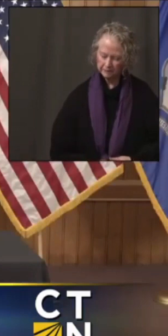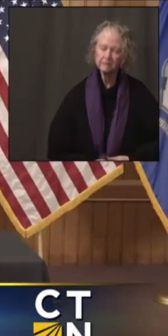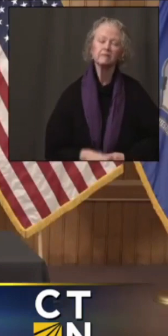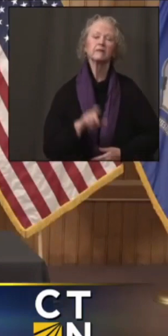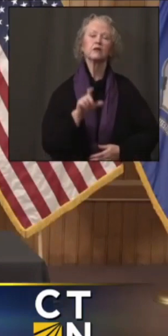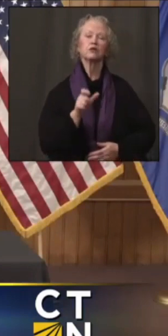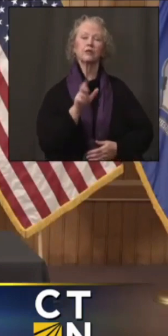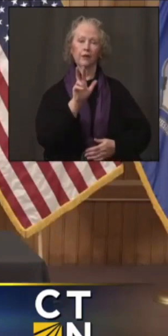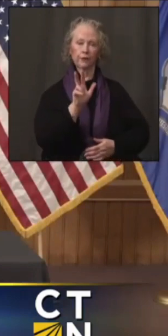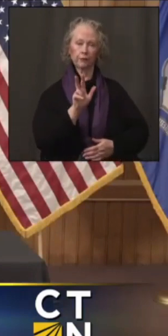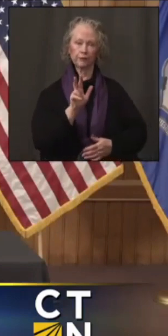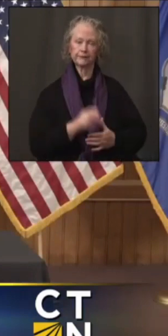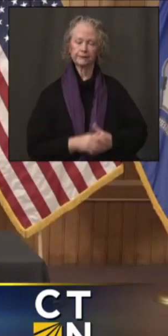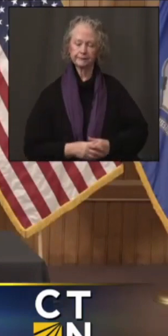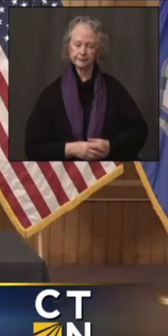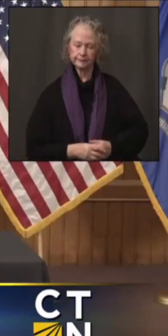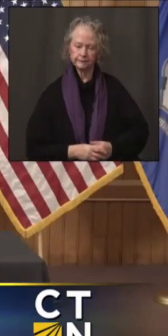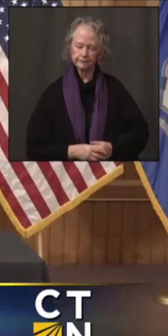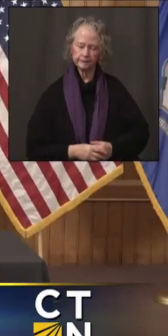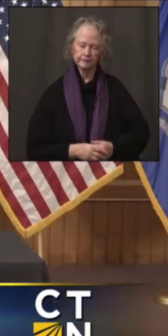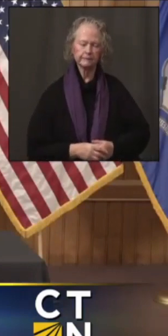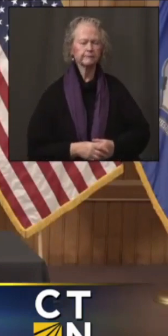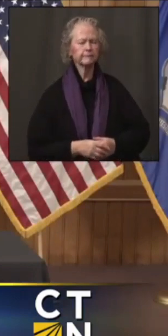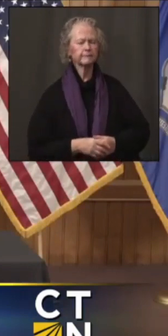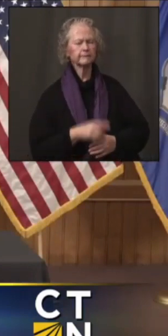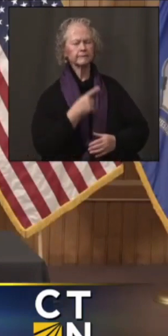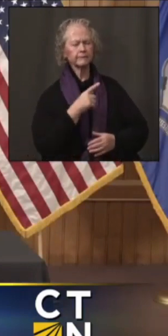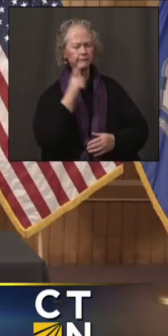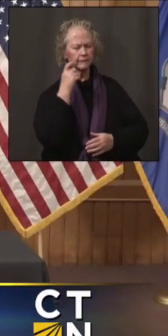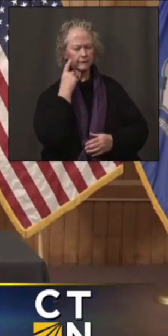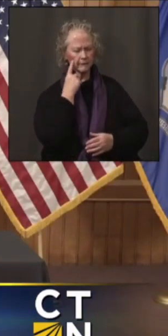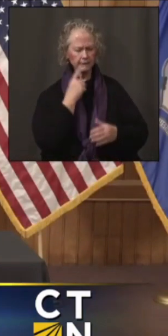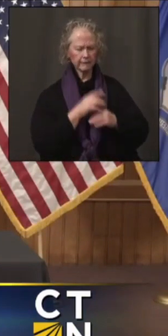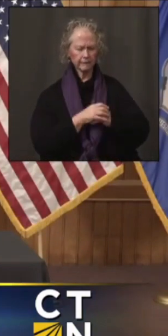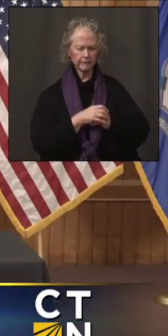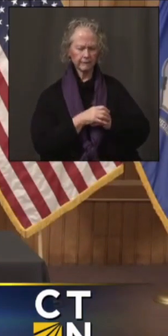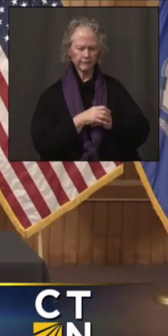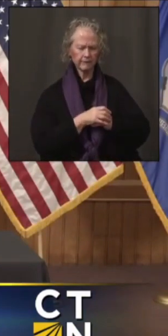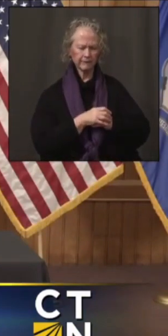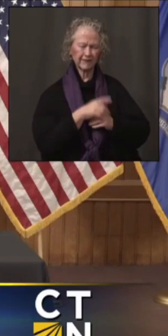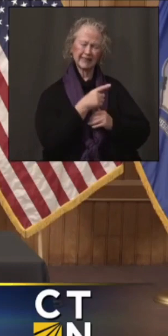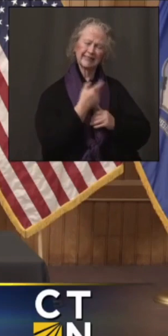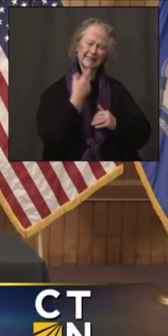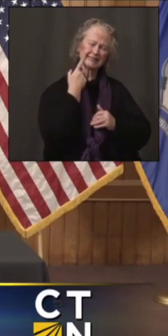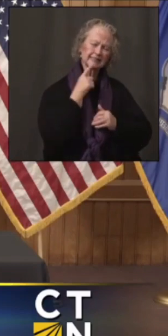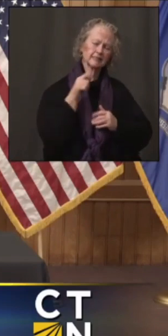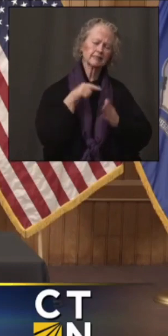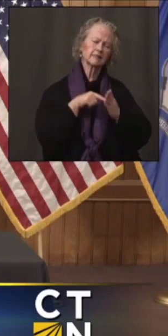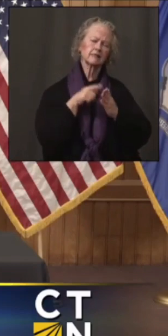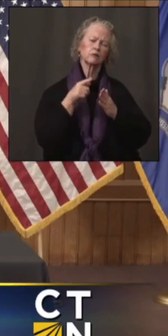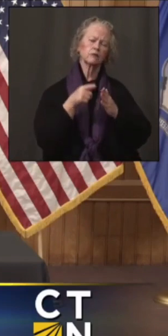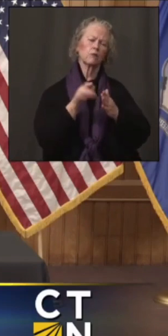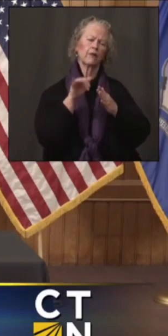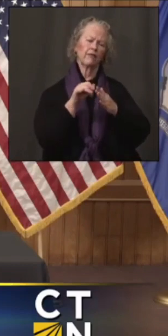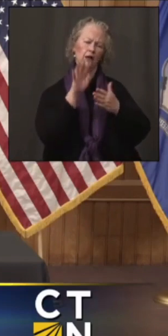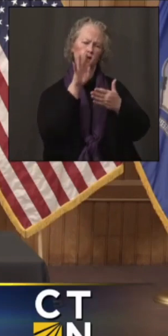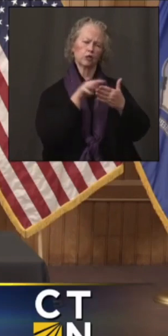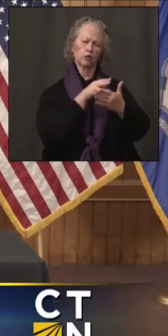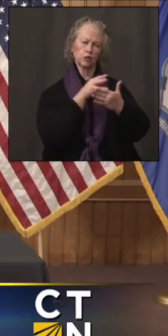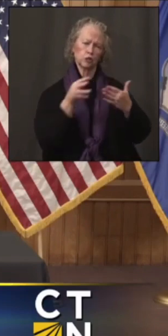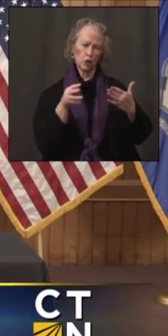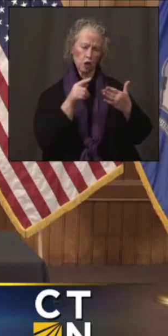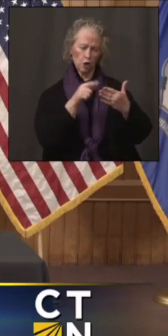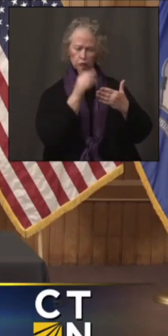Eyewitness News. Yes, Governor, the prioritization chart that you just showed moments ago, is that the complete